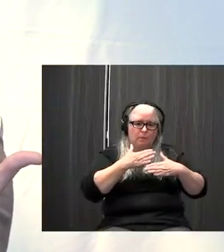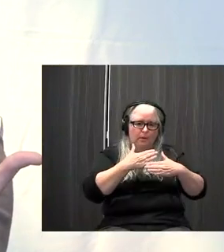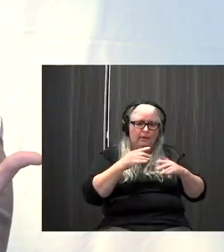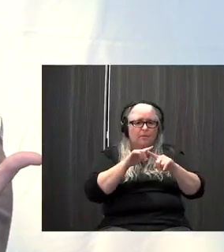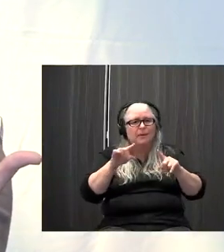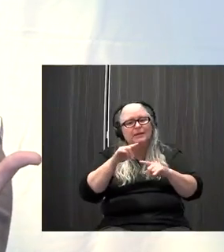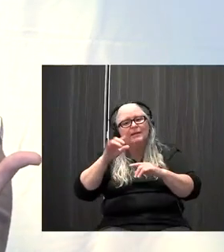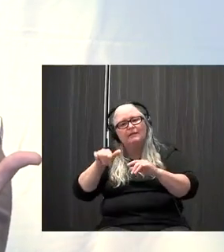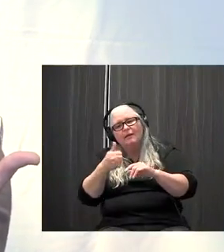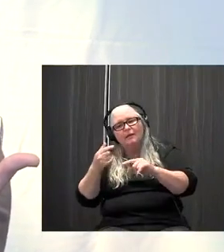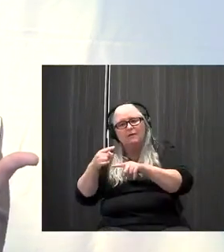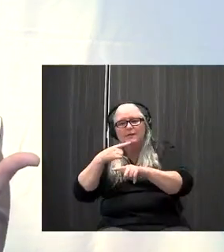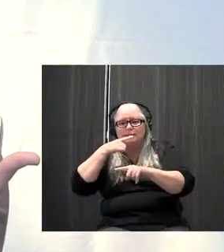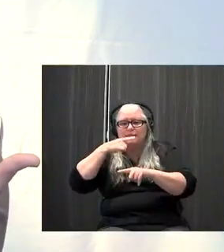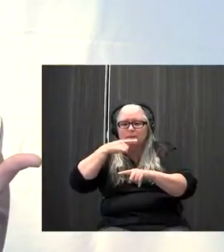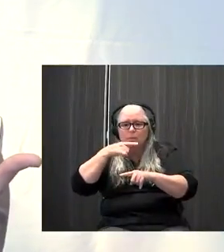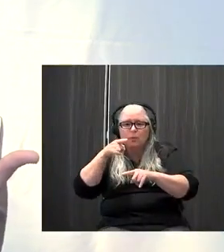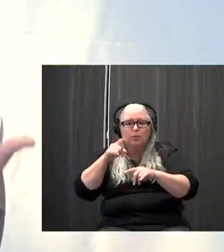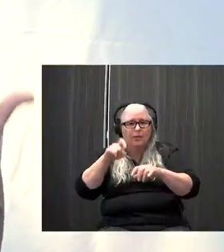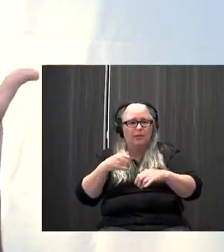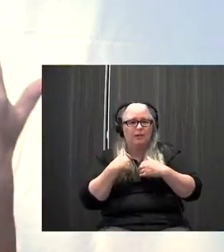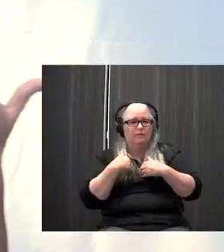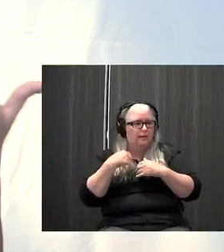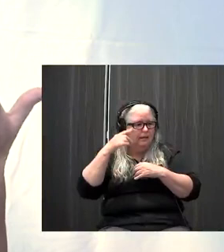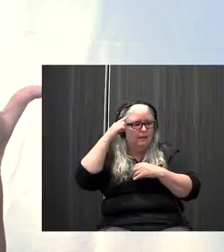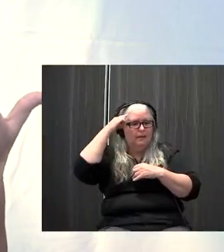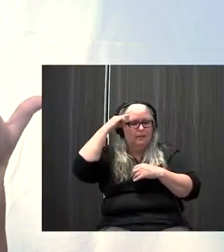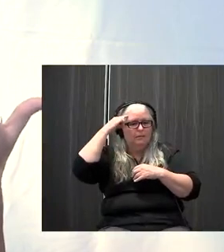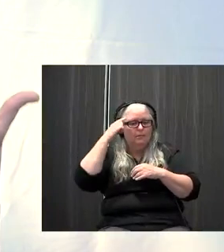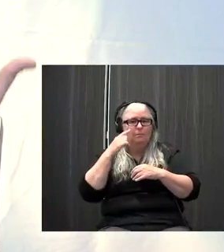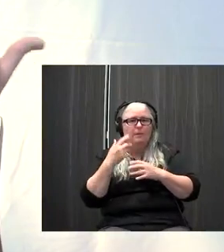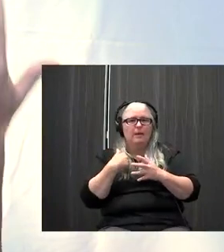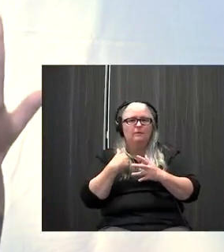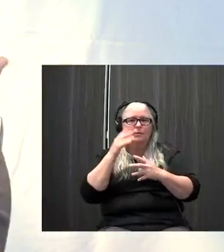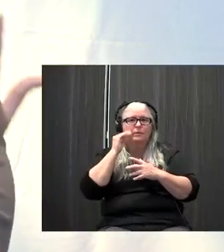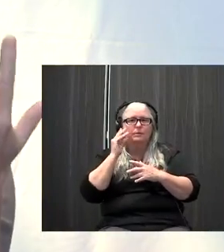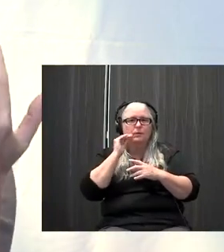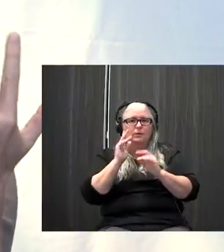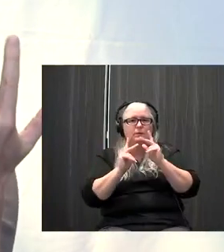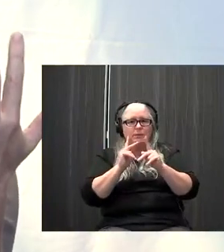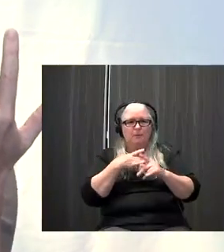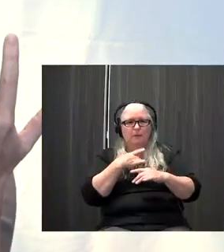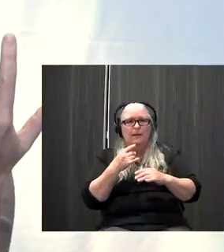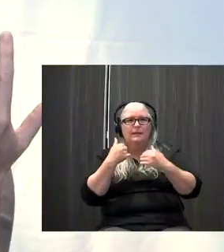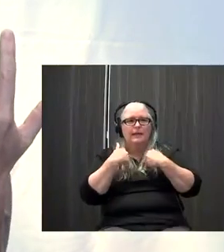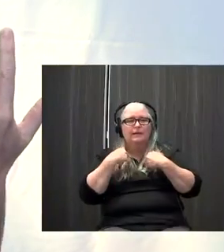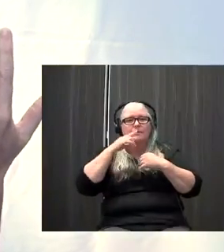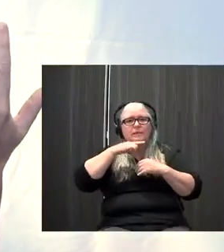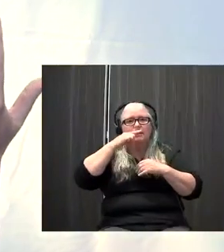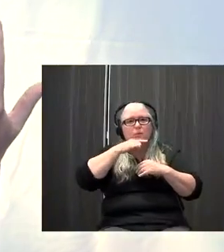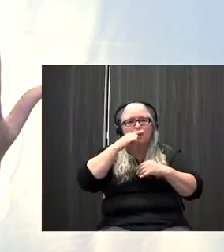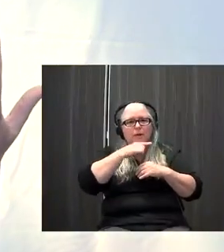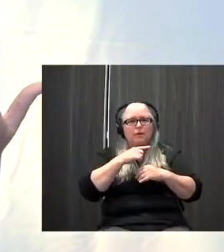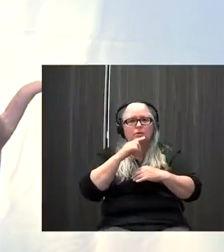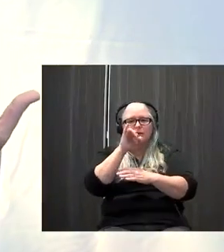put a mindful experience into something that you do all day long. So people like to have both an option of teeth brushing as an informal practice